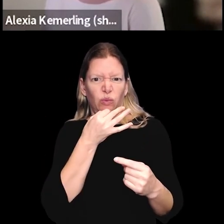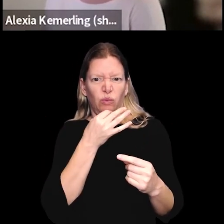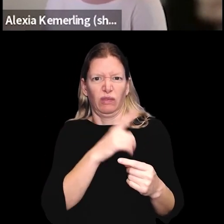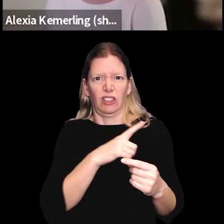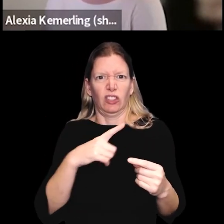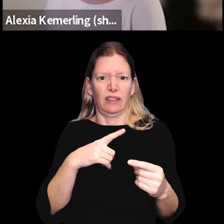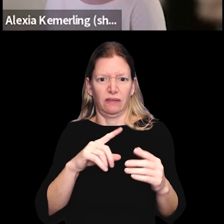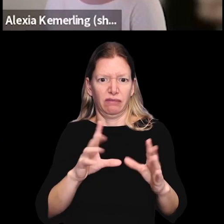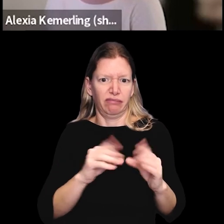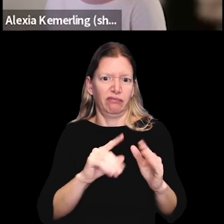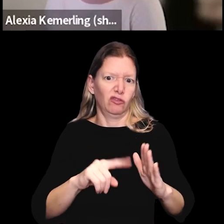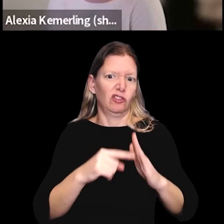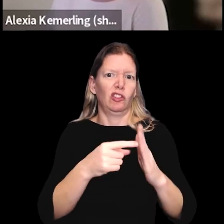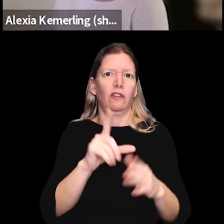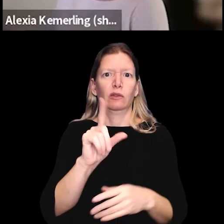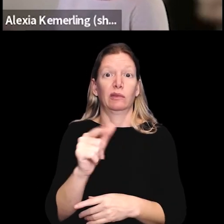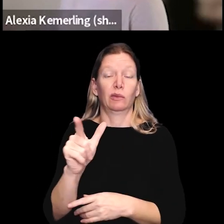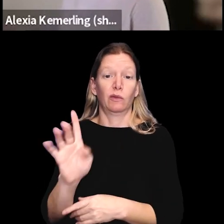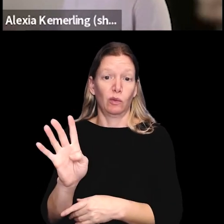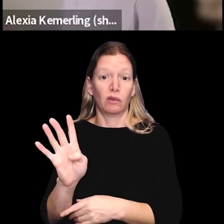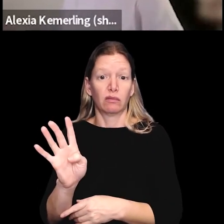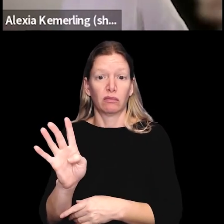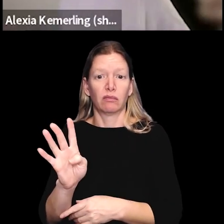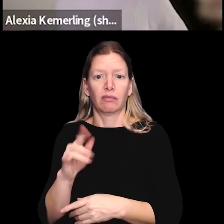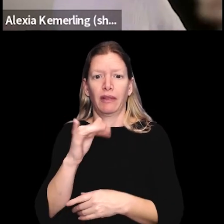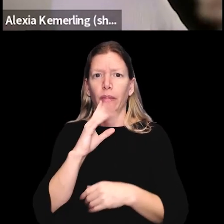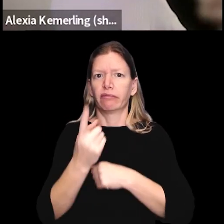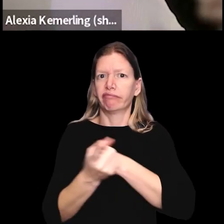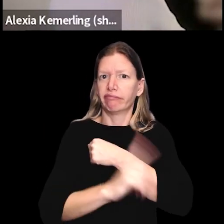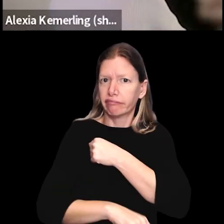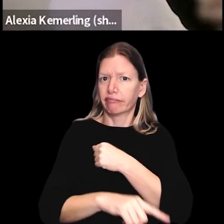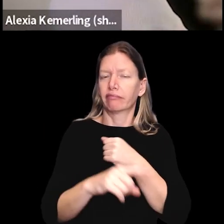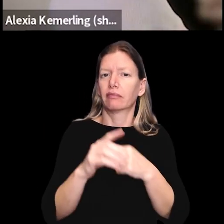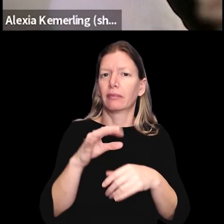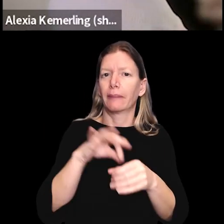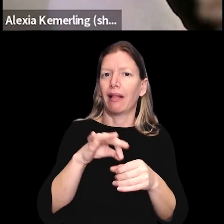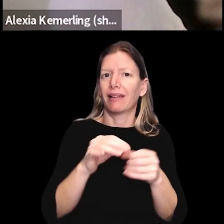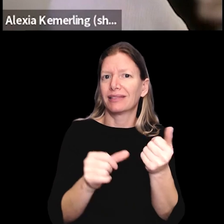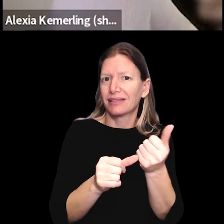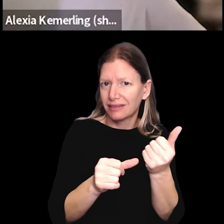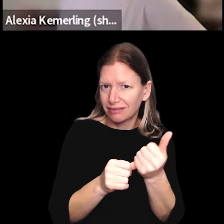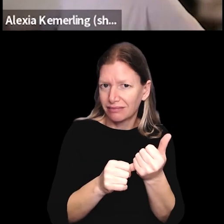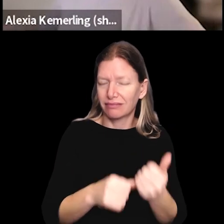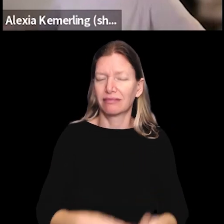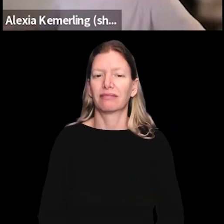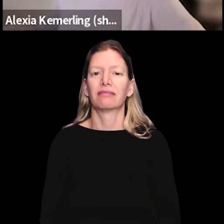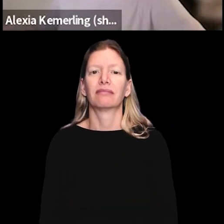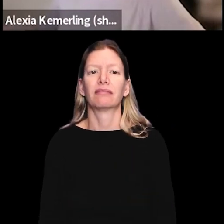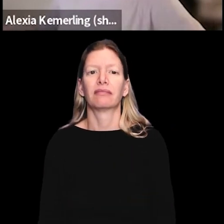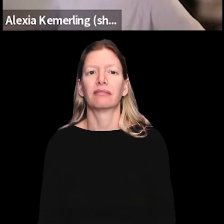as their legislative session starts up again for 2024 that would criminalize ballot assistance.